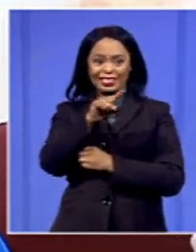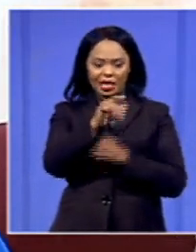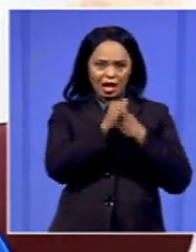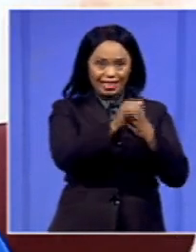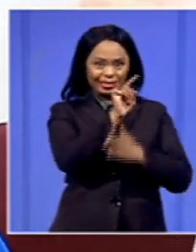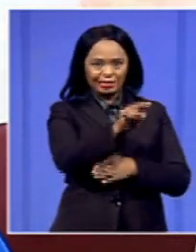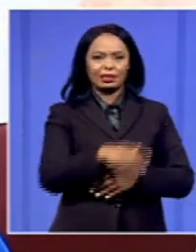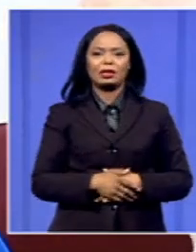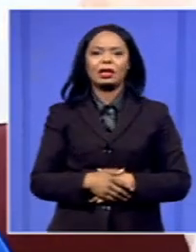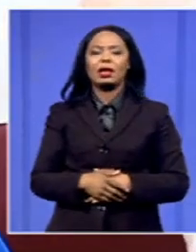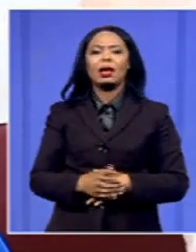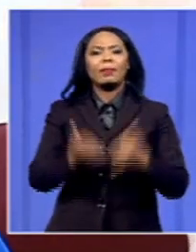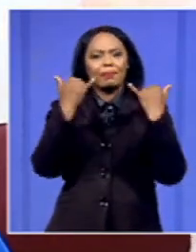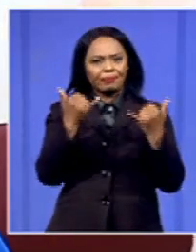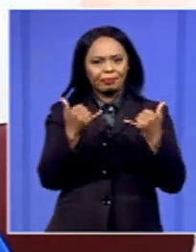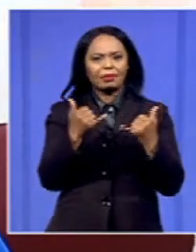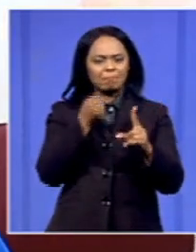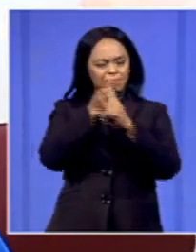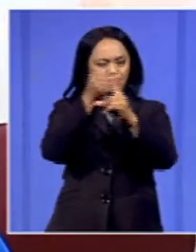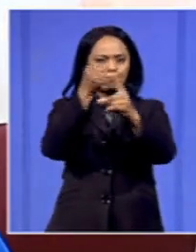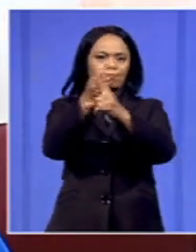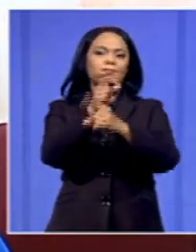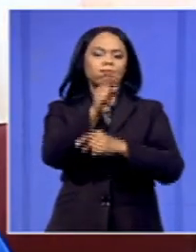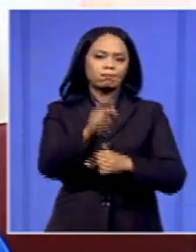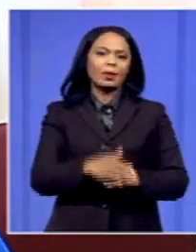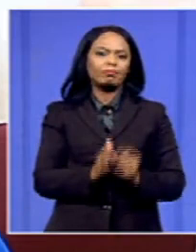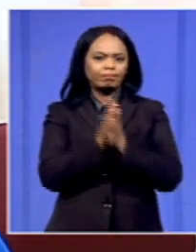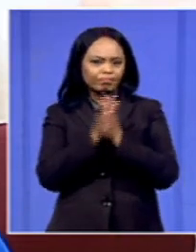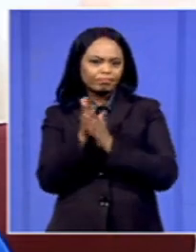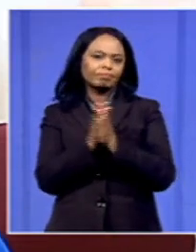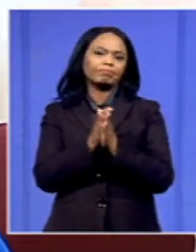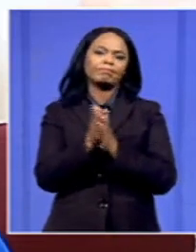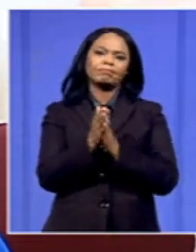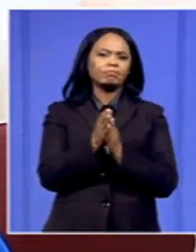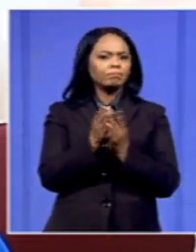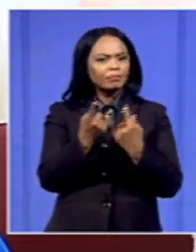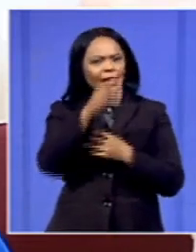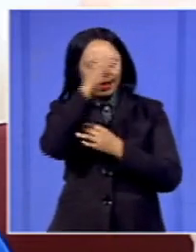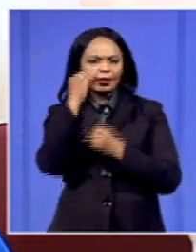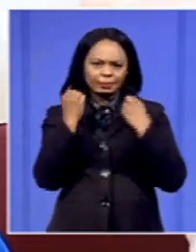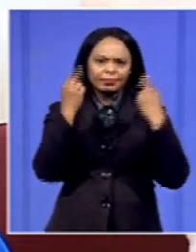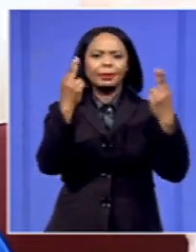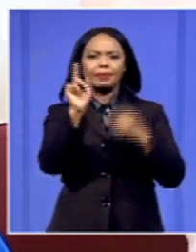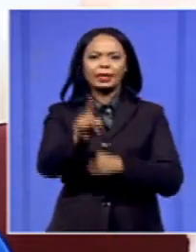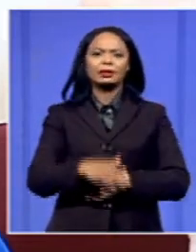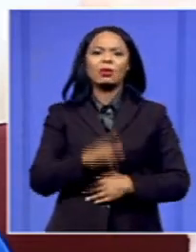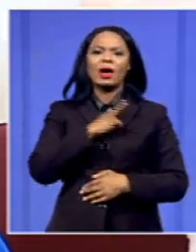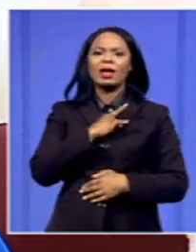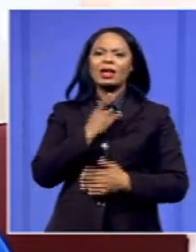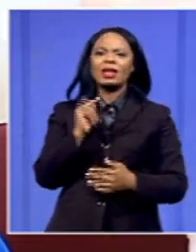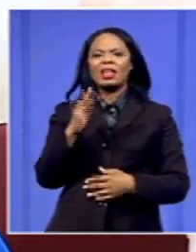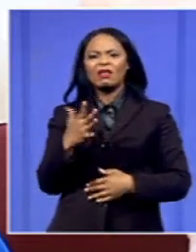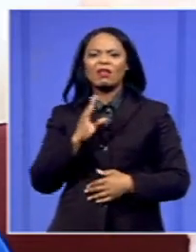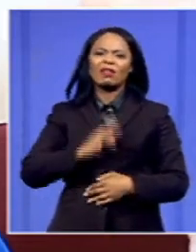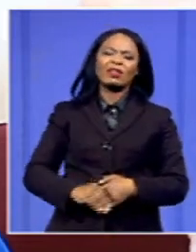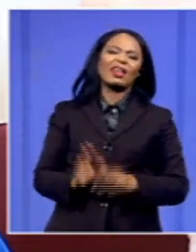to motivate and to mobilize our people that we must go out there, because if we leave things to be as